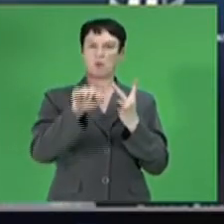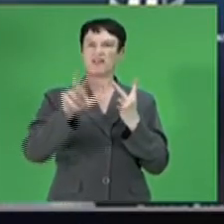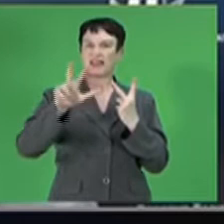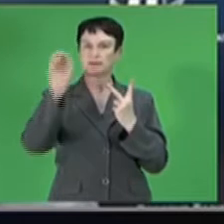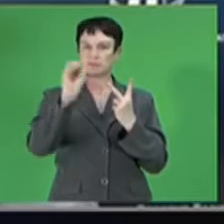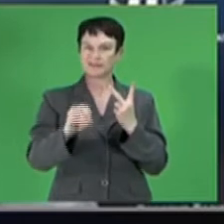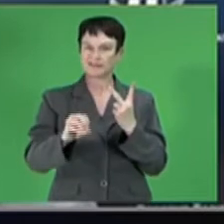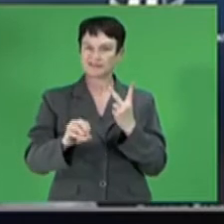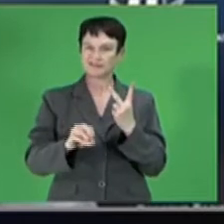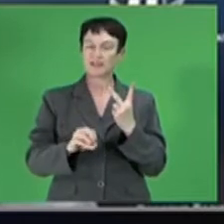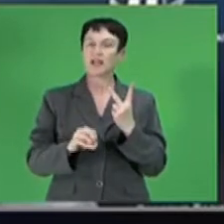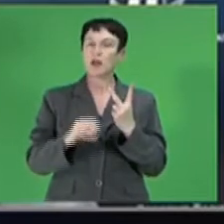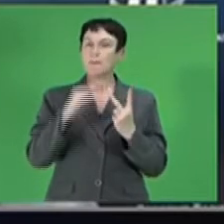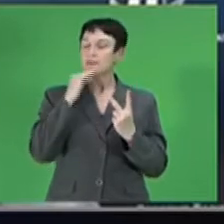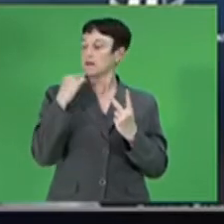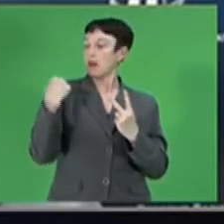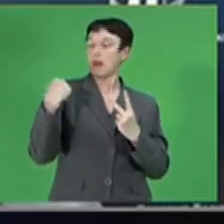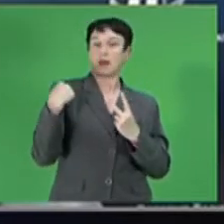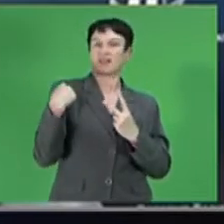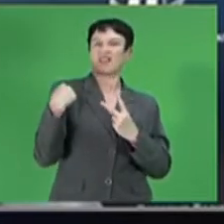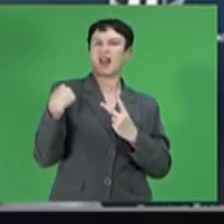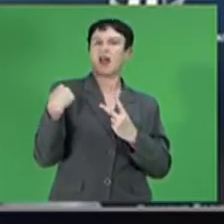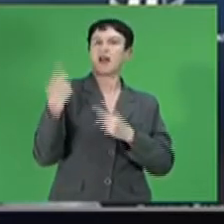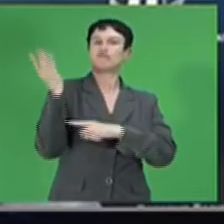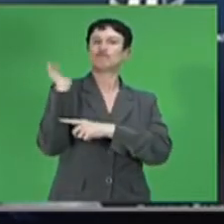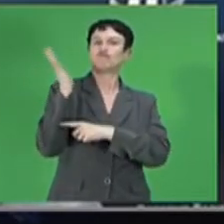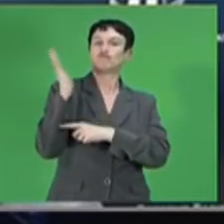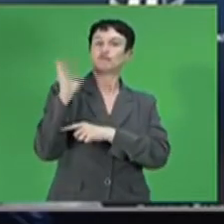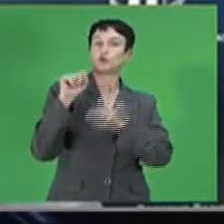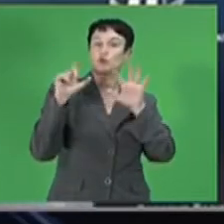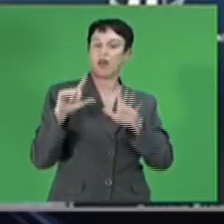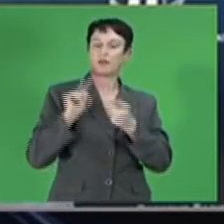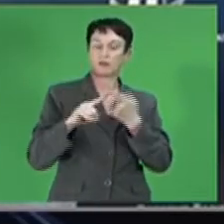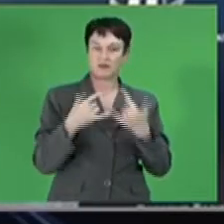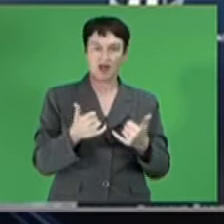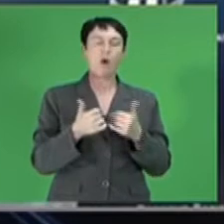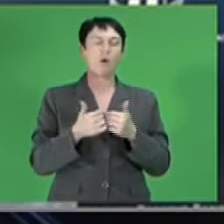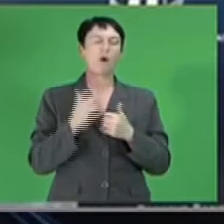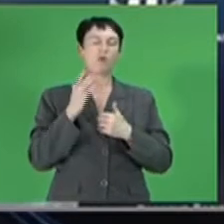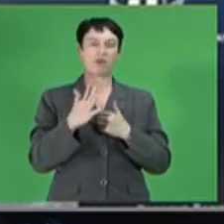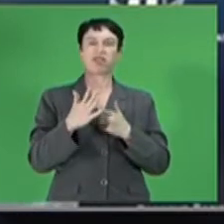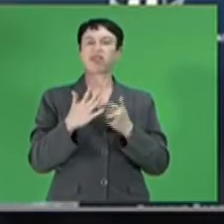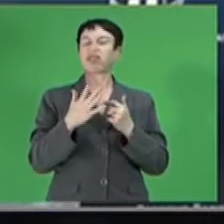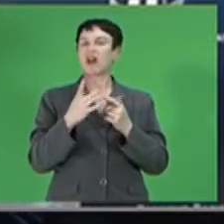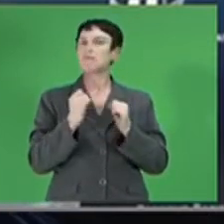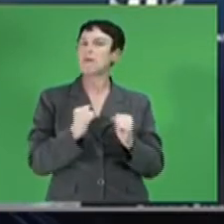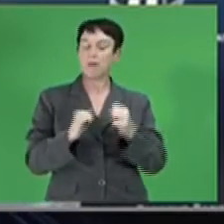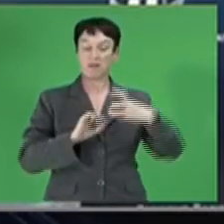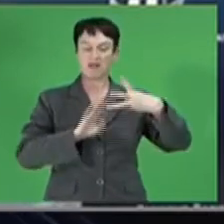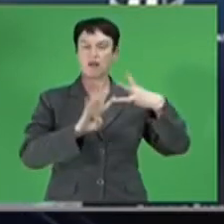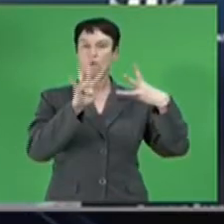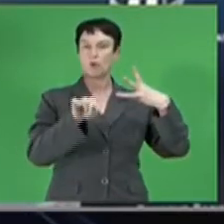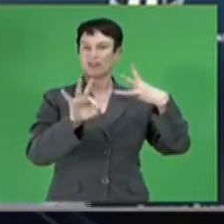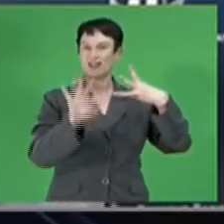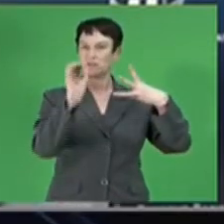unchanged from the July forecast. The Brent's forecast reflects higher headline inflation for the